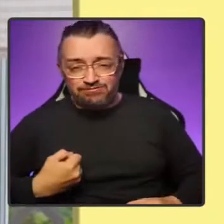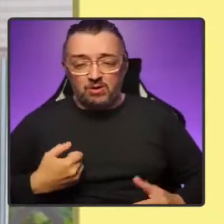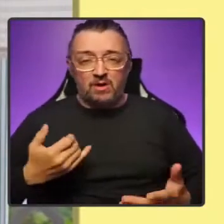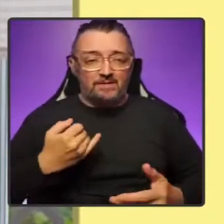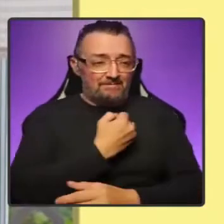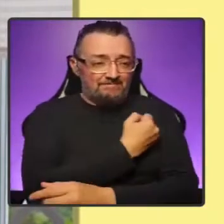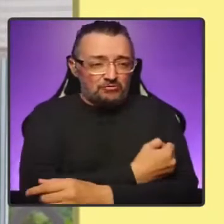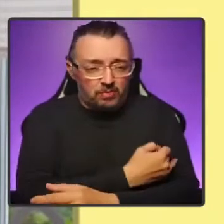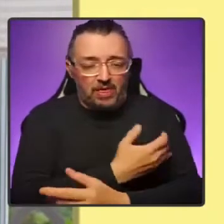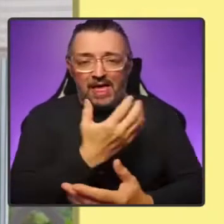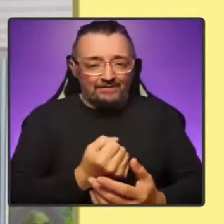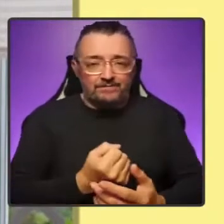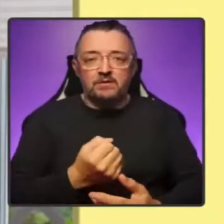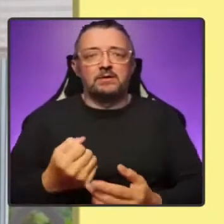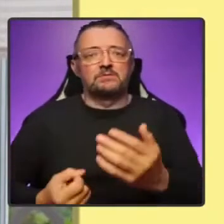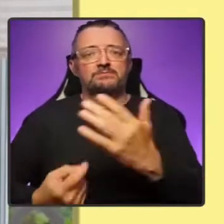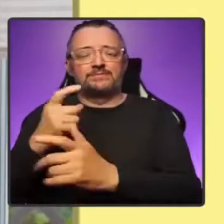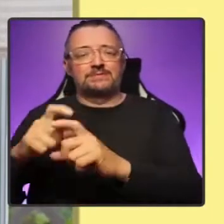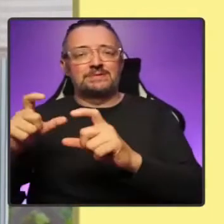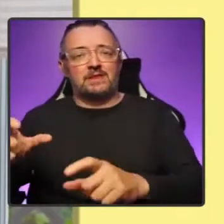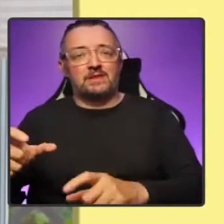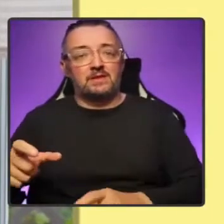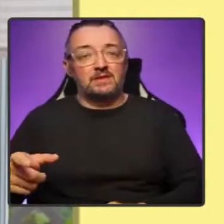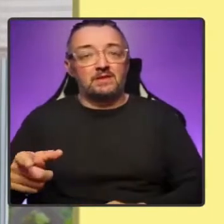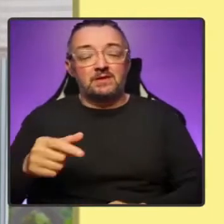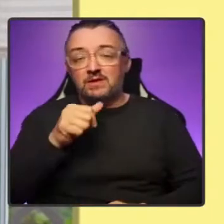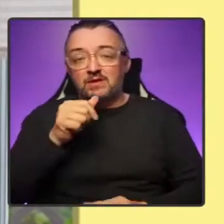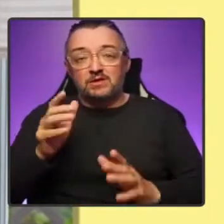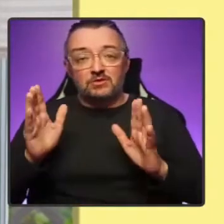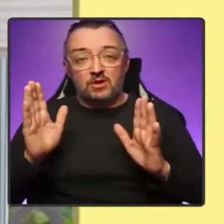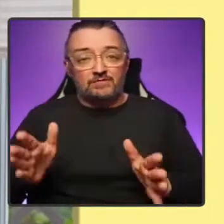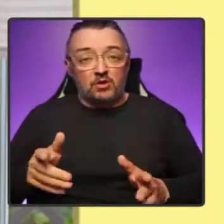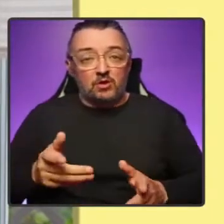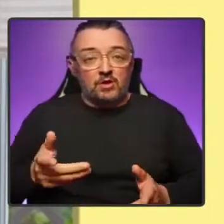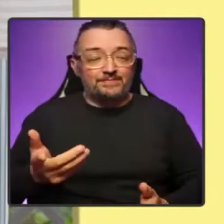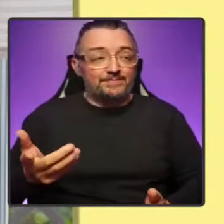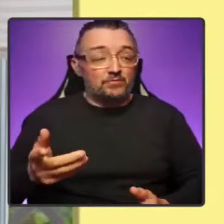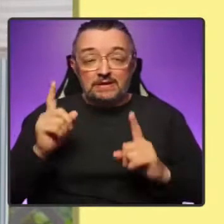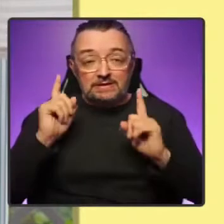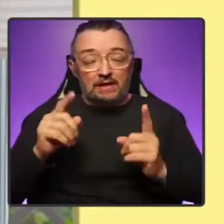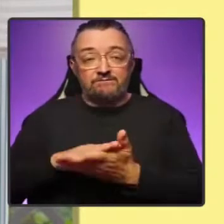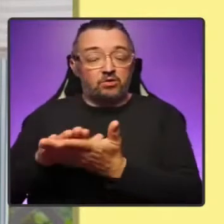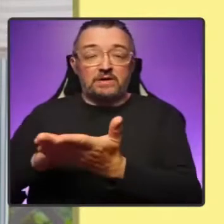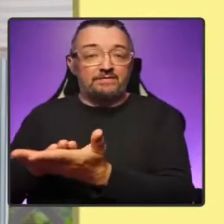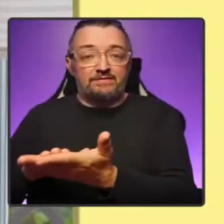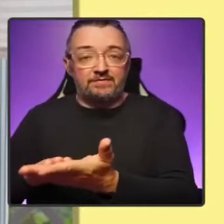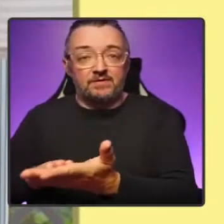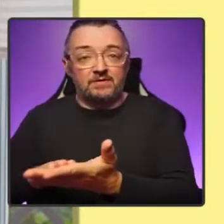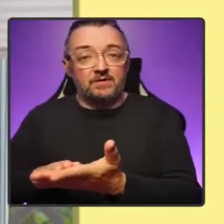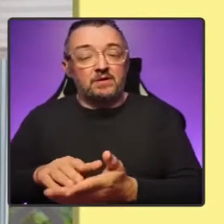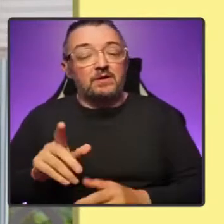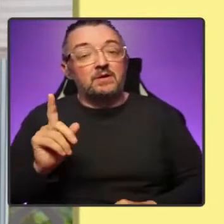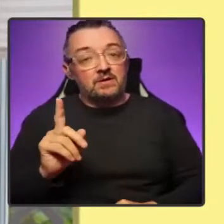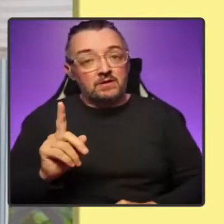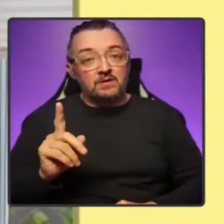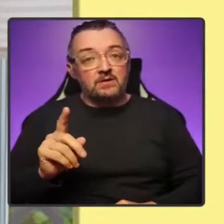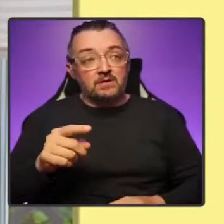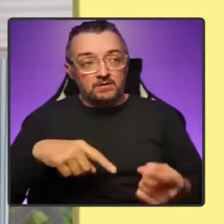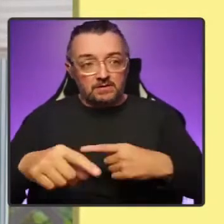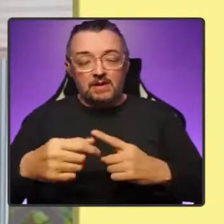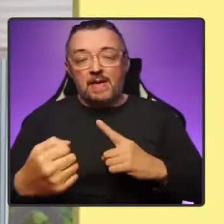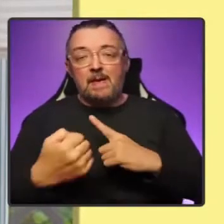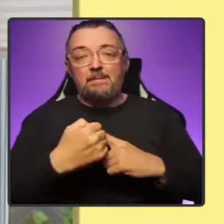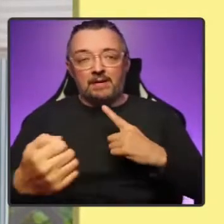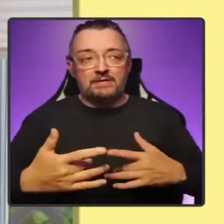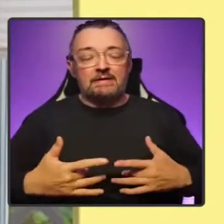unnecessary and truly unforgivable act. And the impact is now being felt. The short term